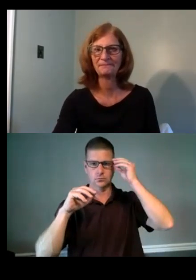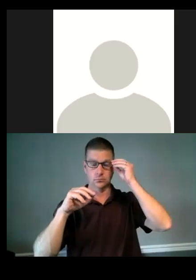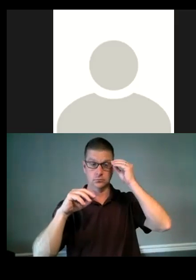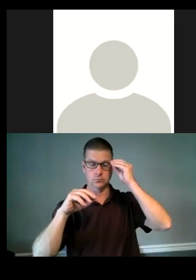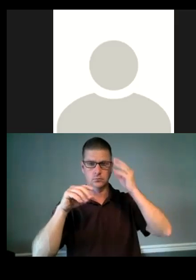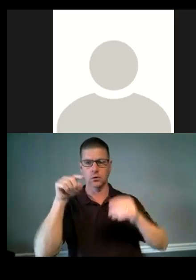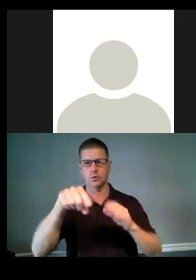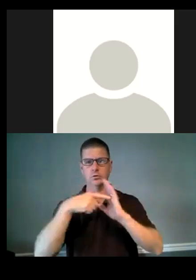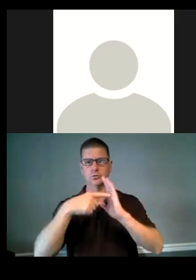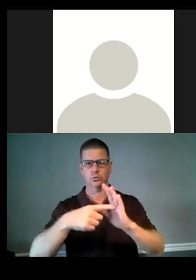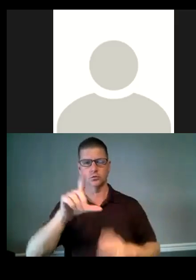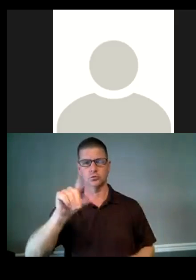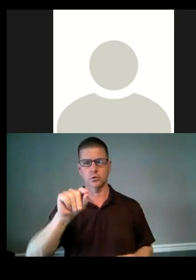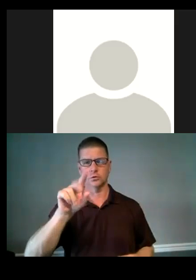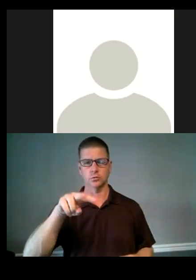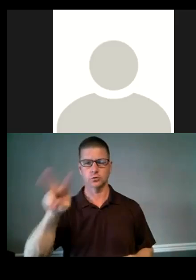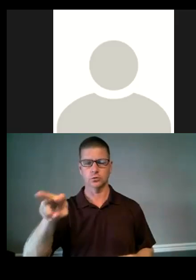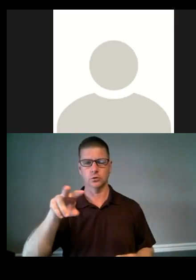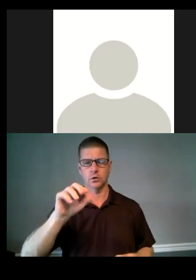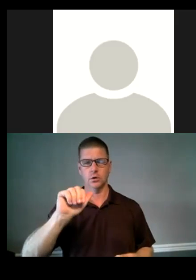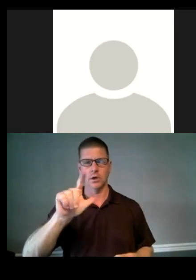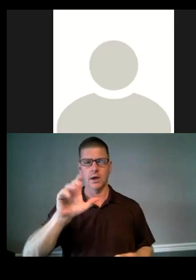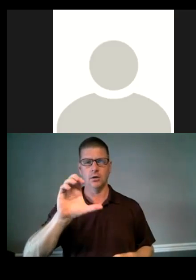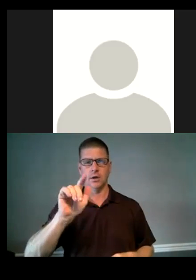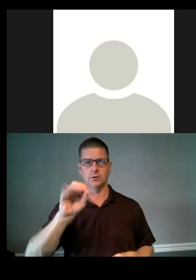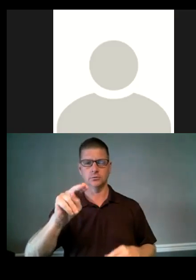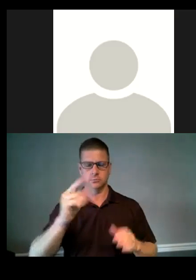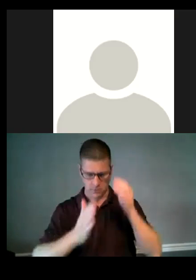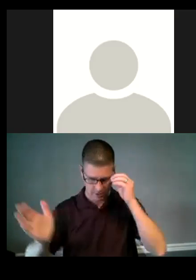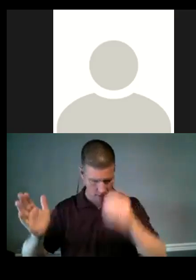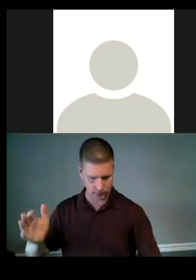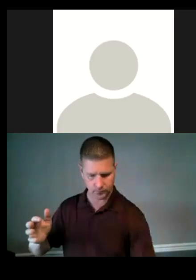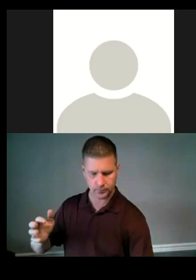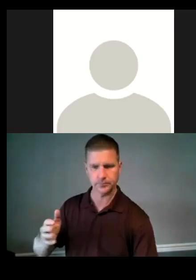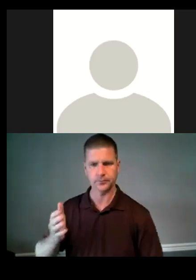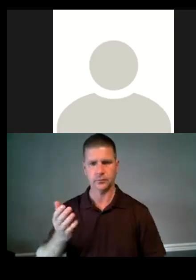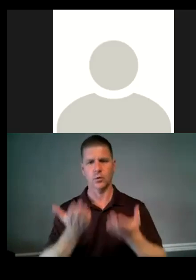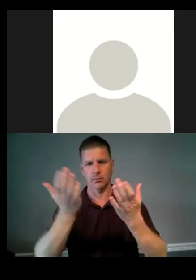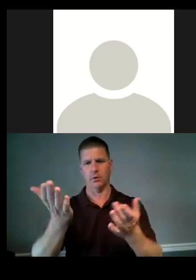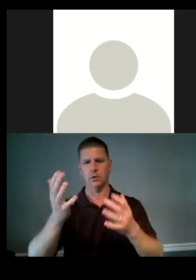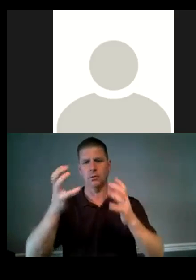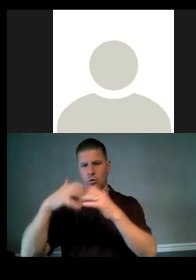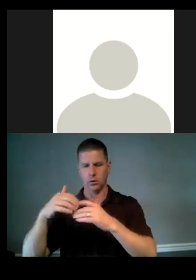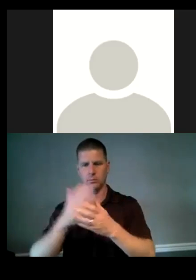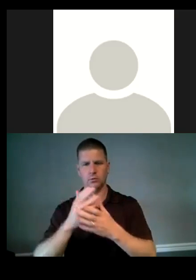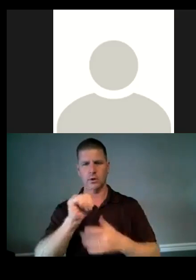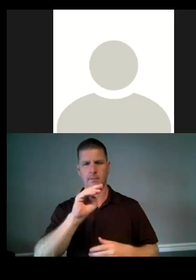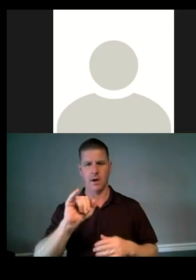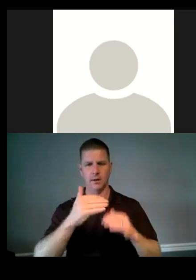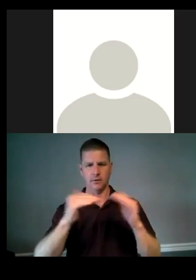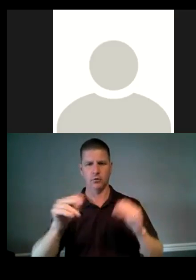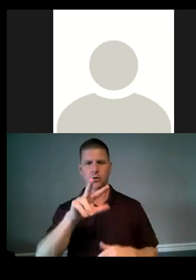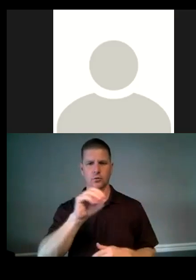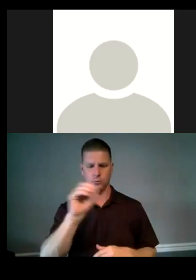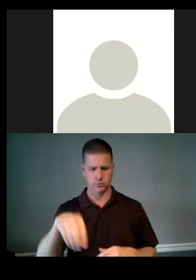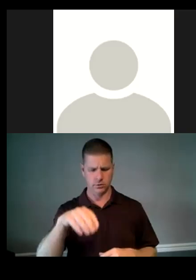This shows the 2022 allocation plan, uh, recommendation. However, it's broken down between the AMI levels, 30 percent